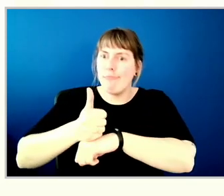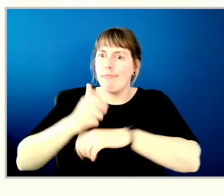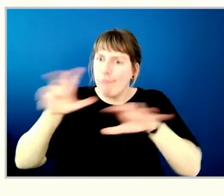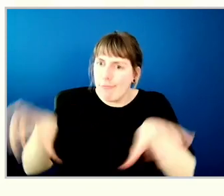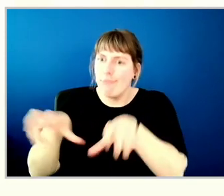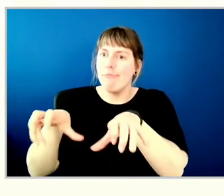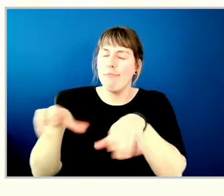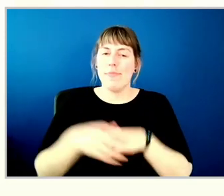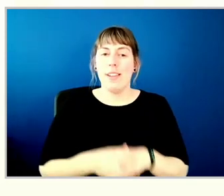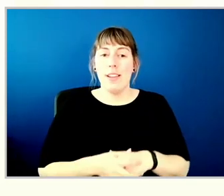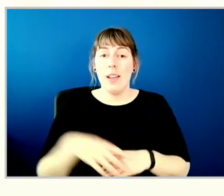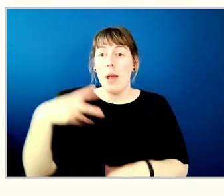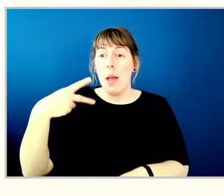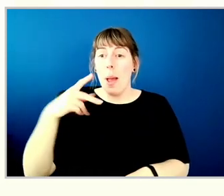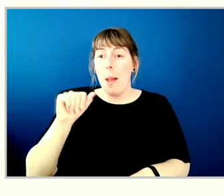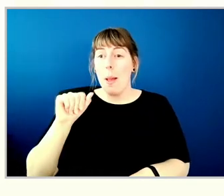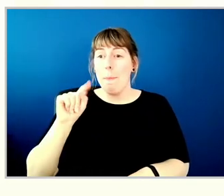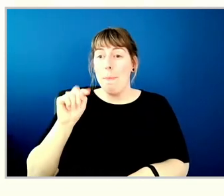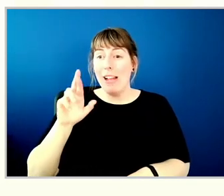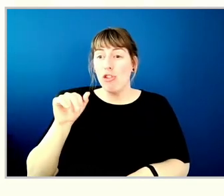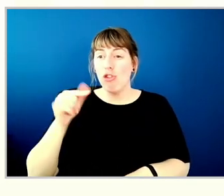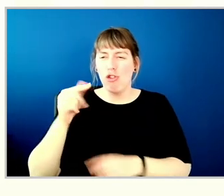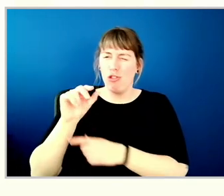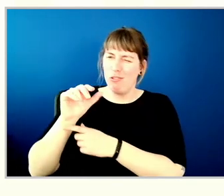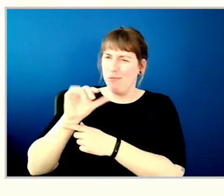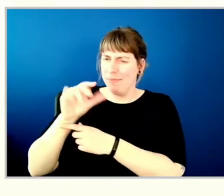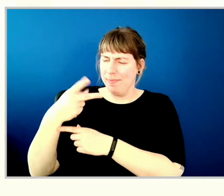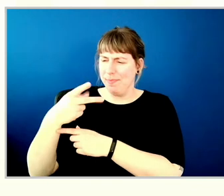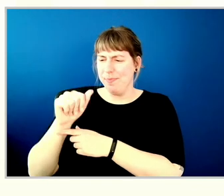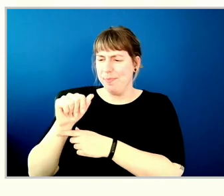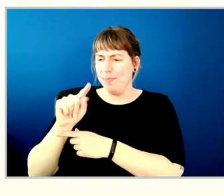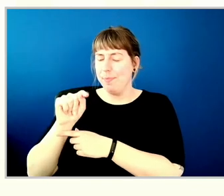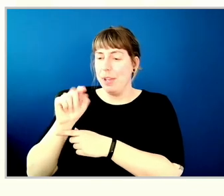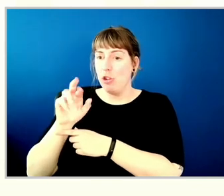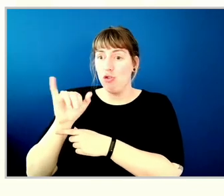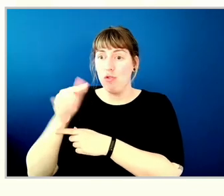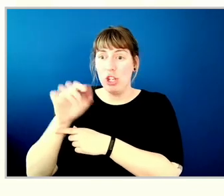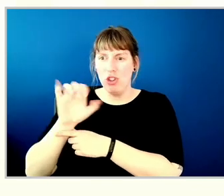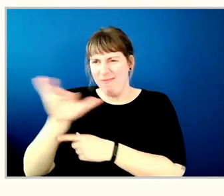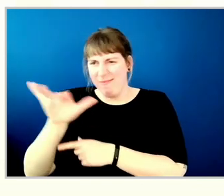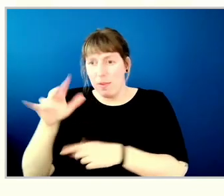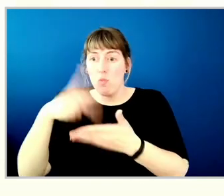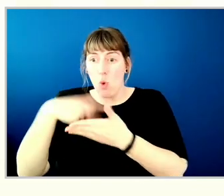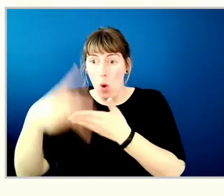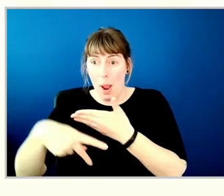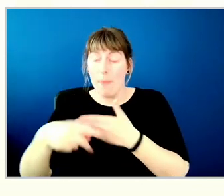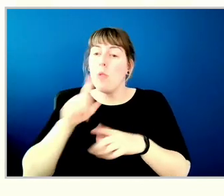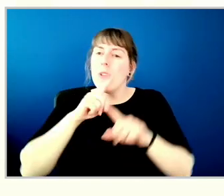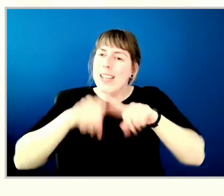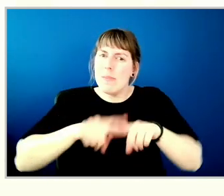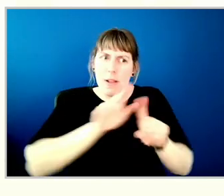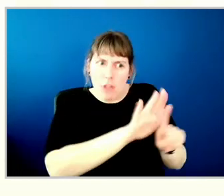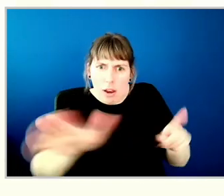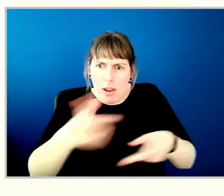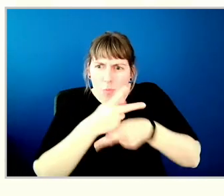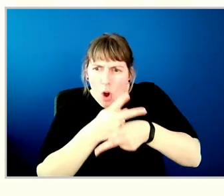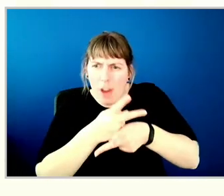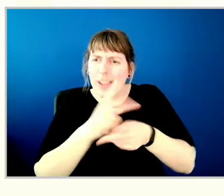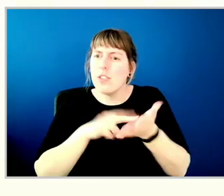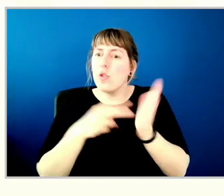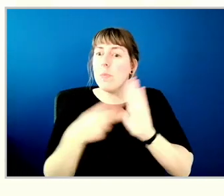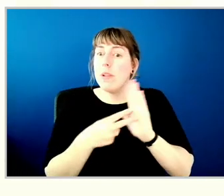the patronage program was dependent on retail products that each member had with us, it disproportionately